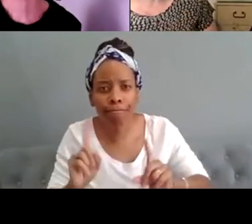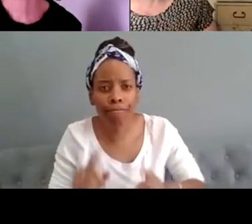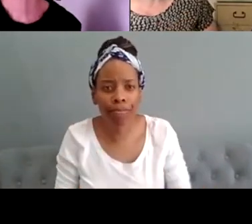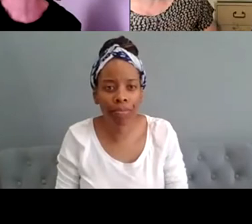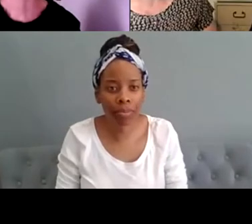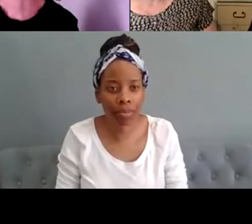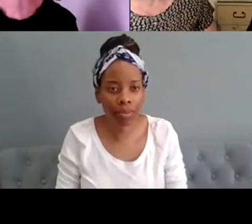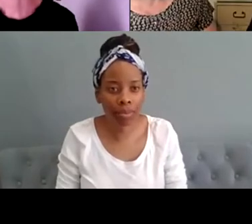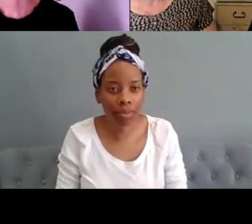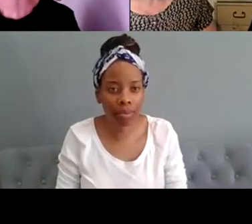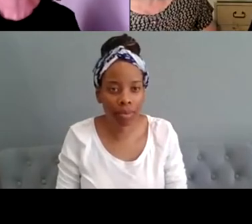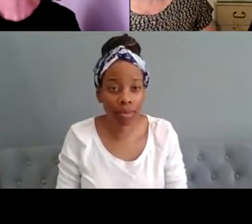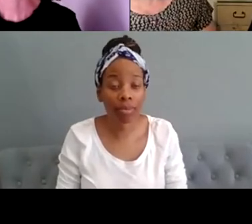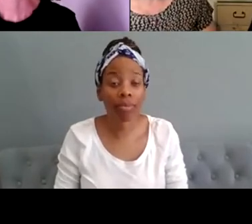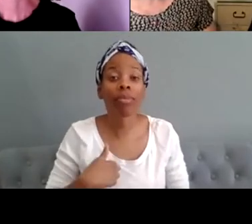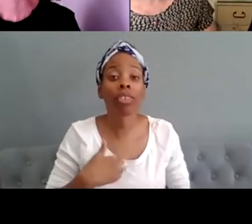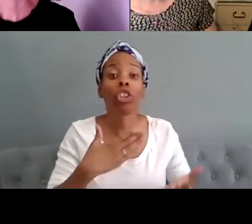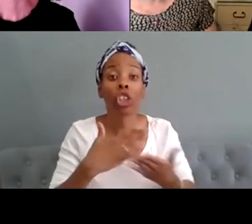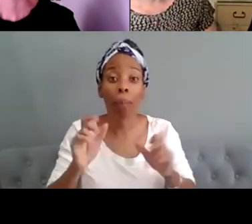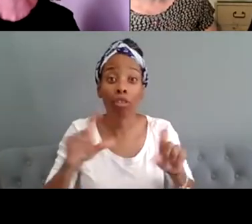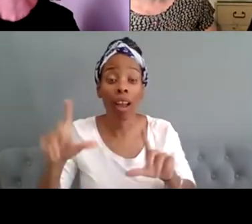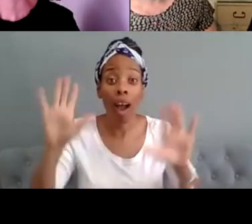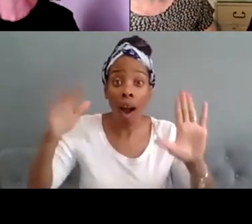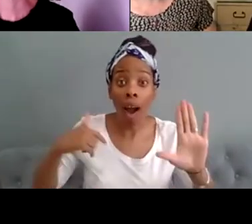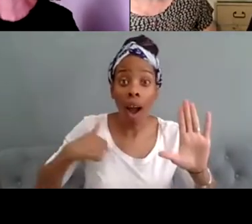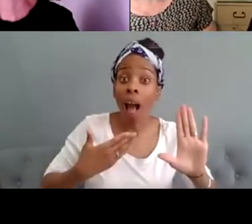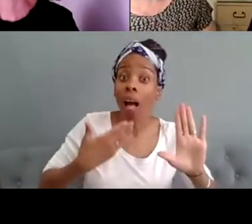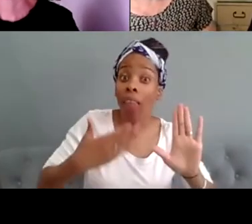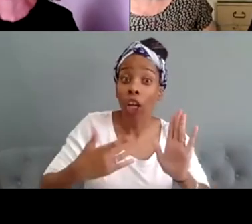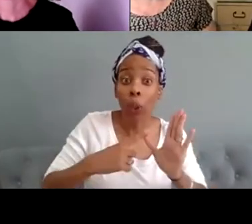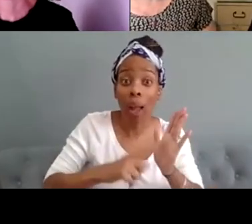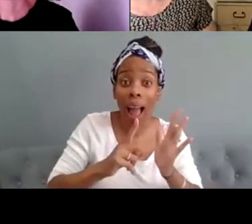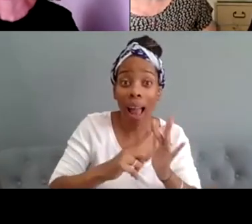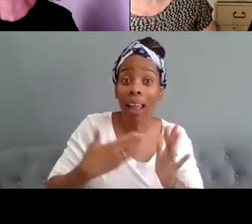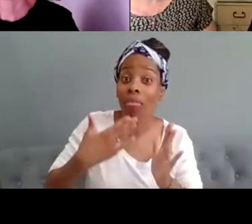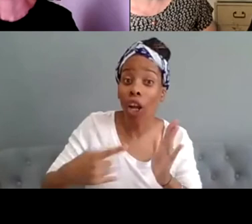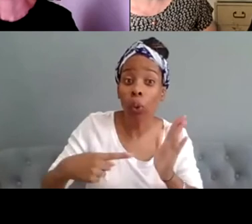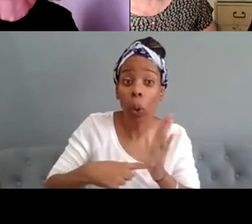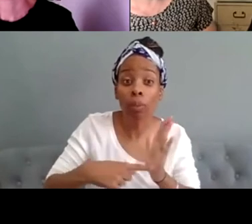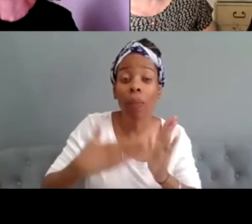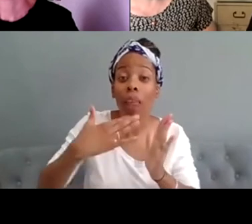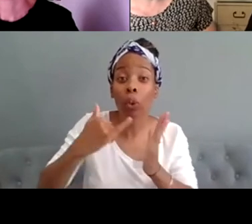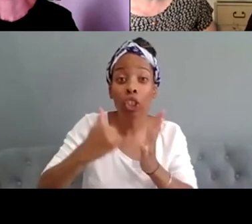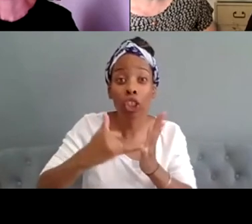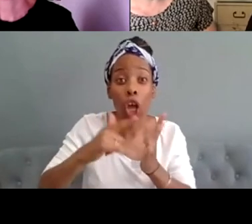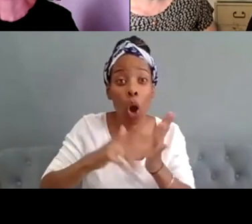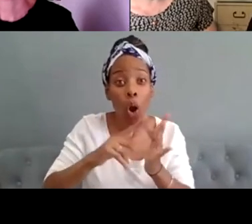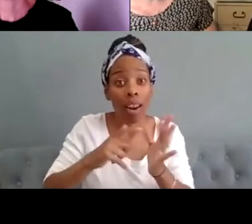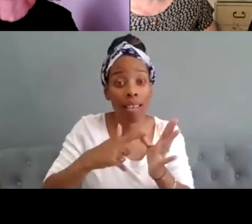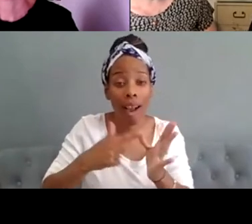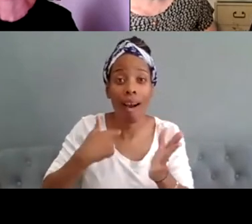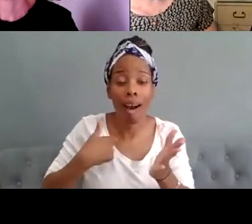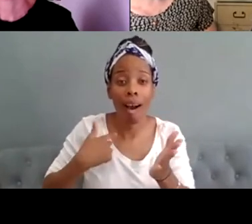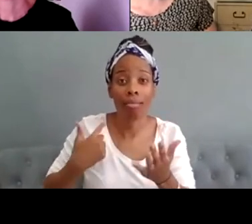yeah i'm gonna show my screen firstly uh thank you very much uh ali and thank you thompson and sonia for hand in the mic um